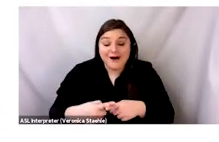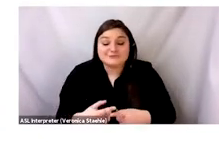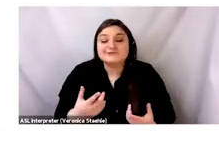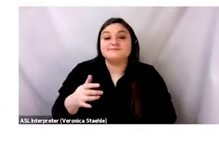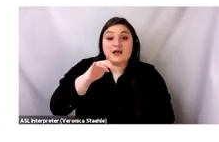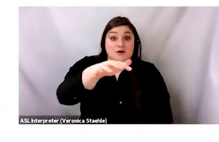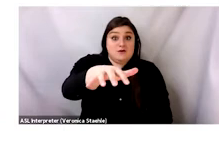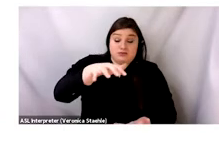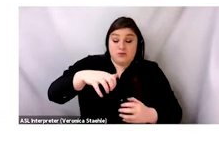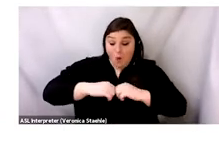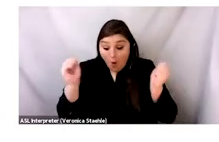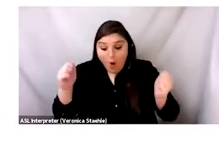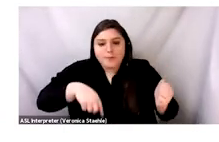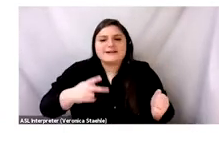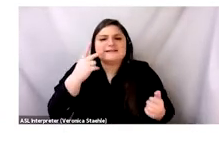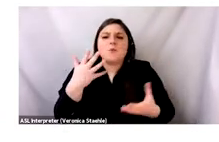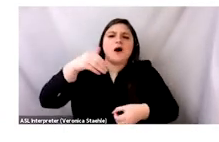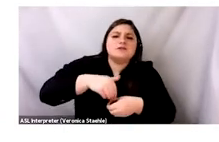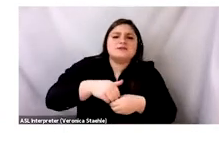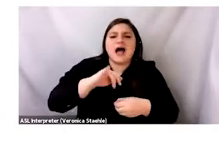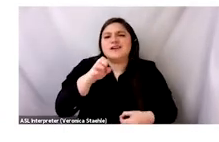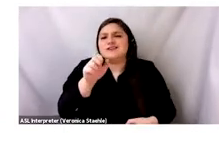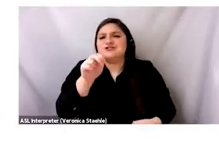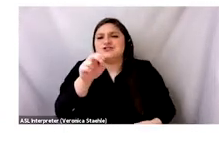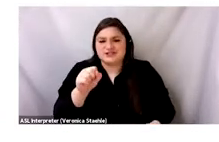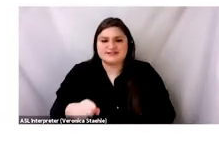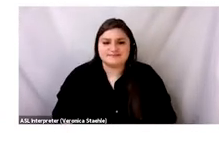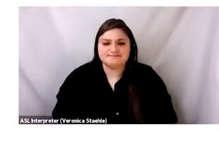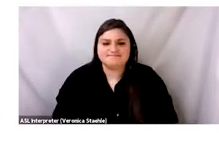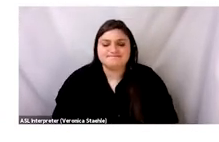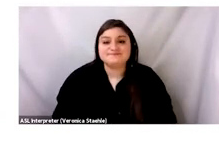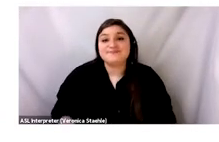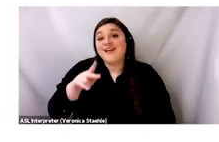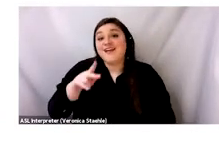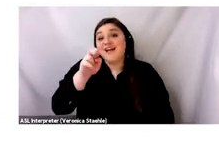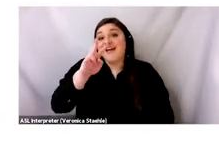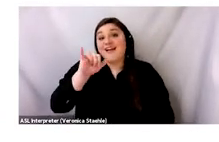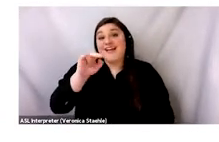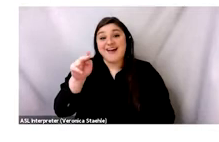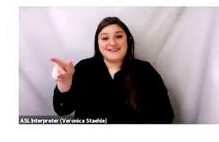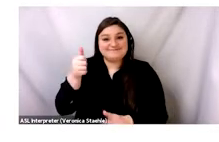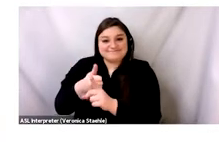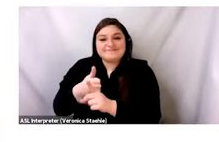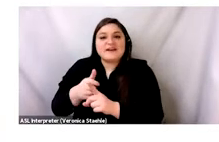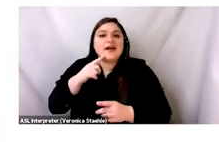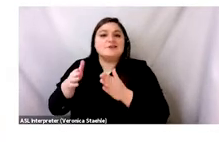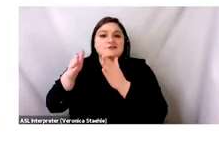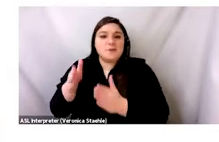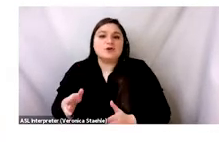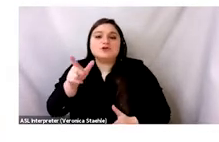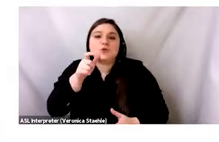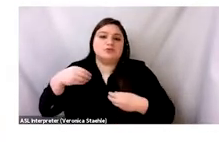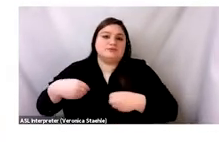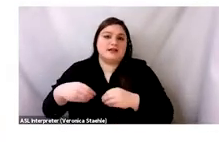video runs, open the bags, and start assembling this bale. This is Kevin. Kevin is a jeans bale that we brought back from